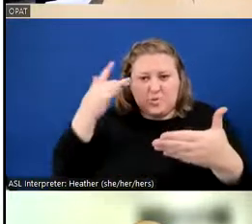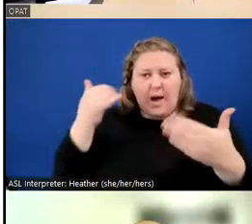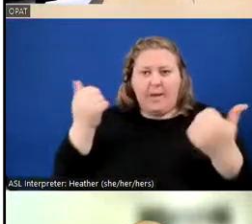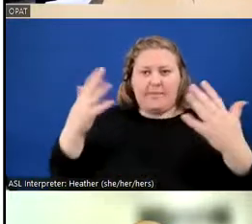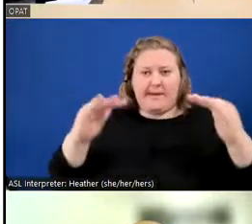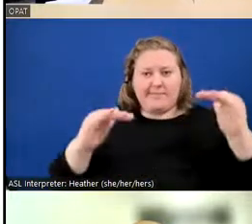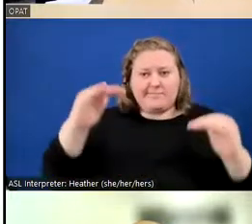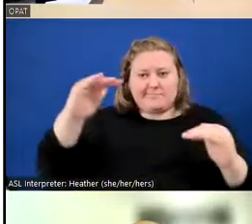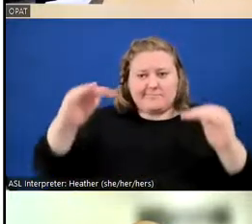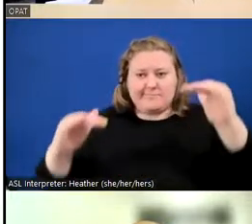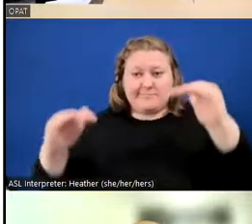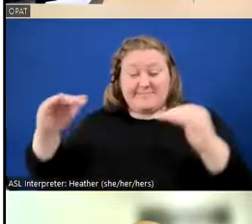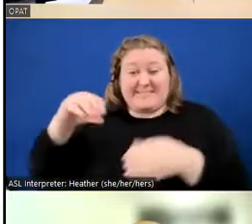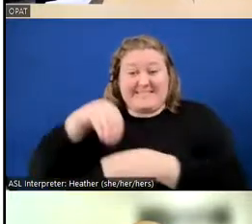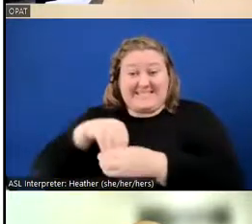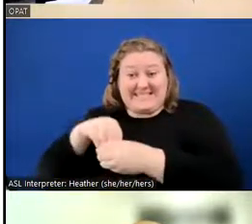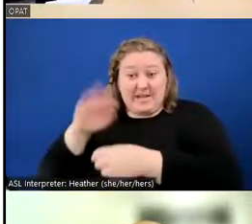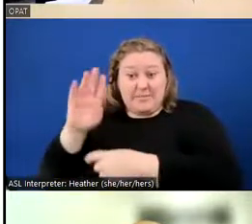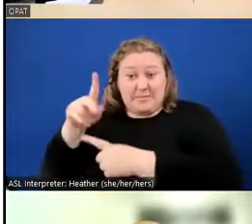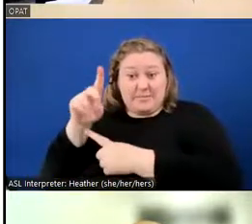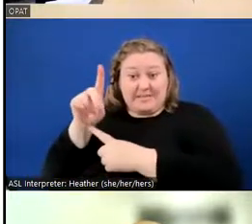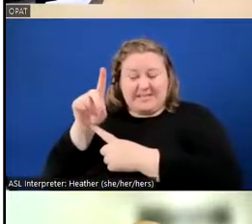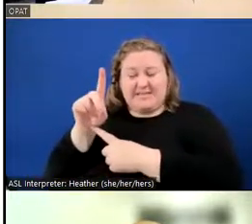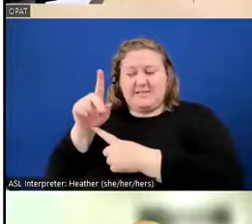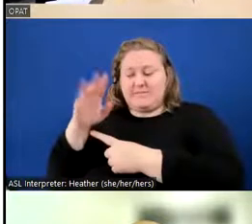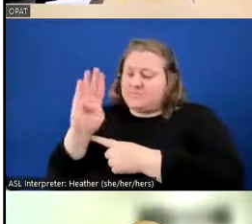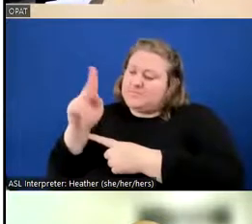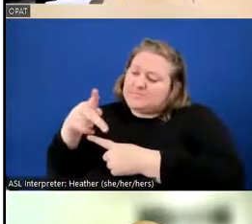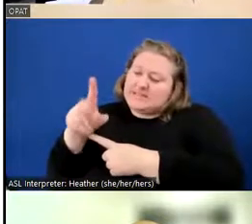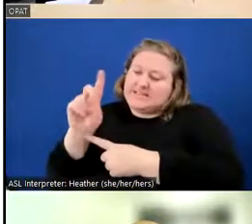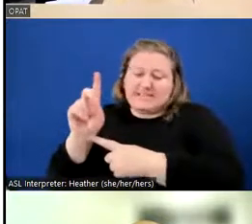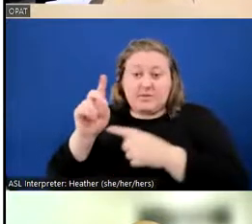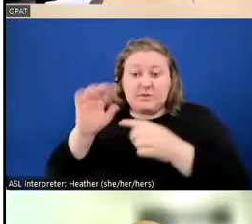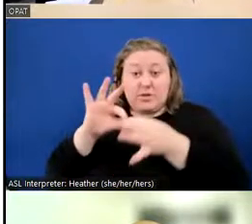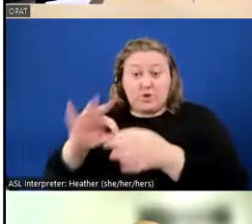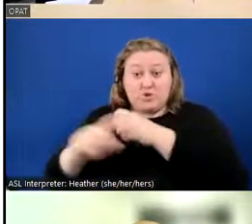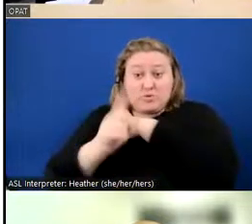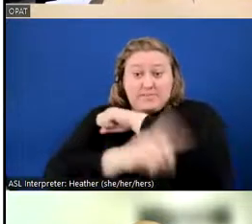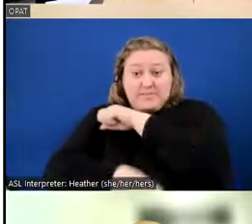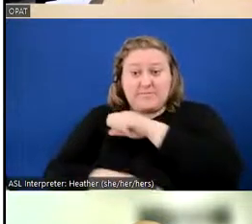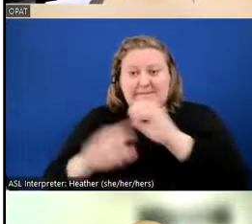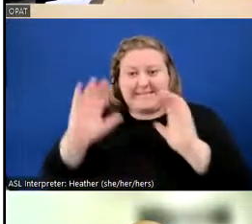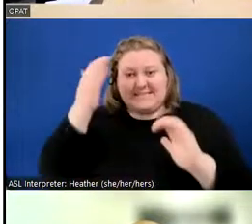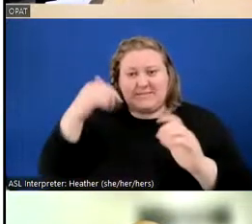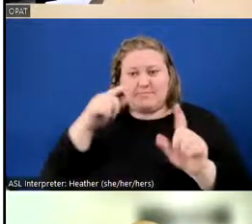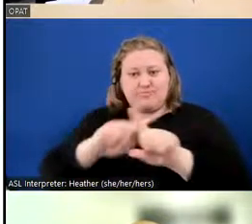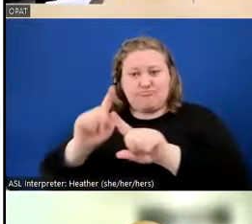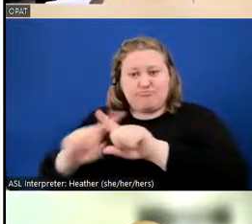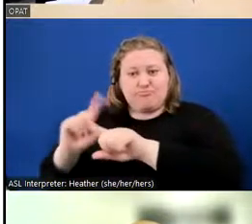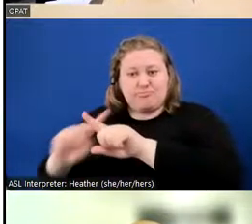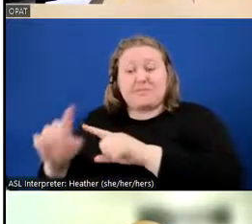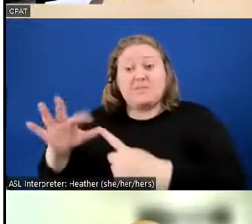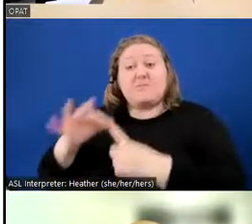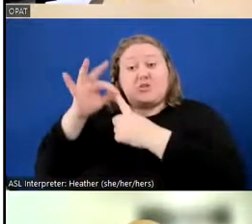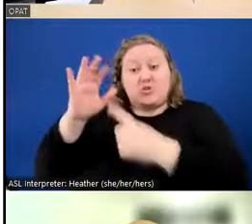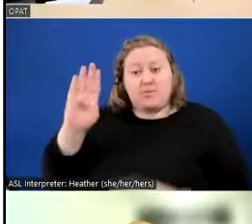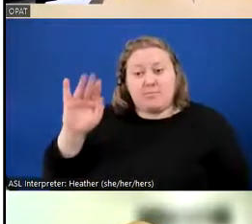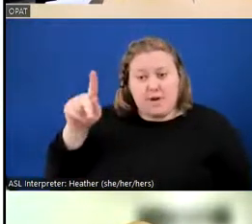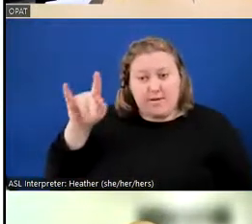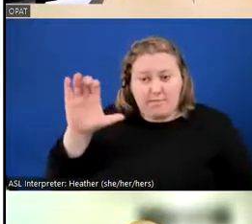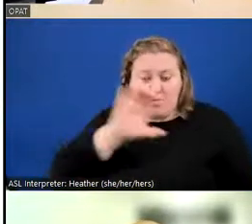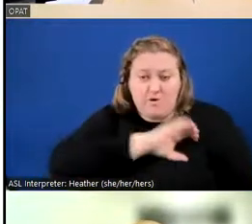inside of BPD about discipline, especially when it comes to BIPOC officers. So